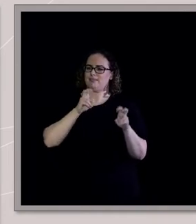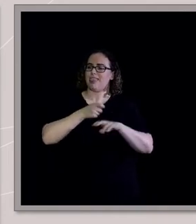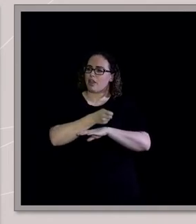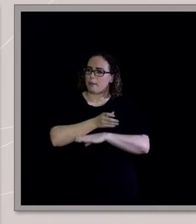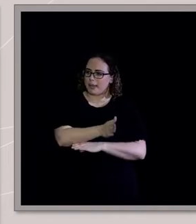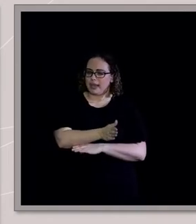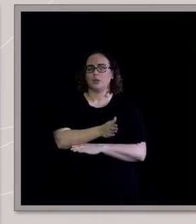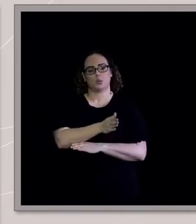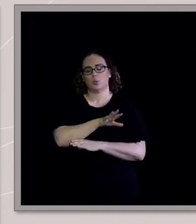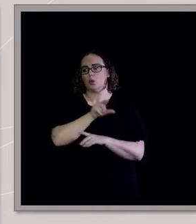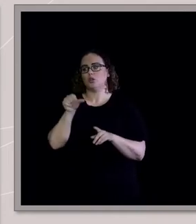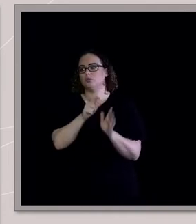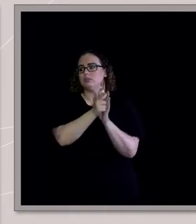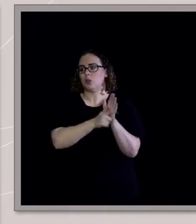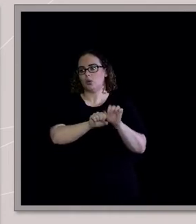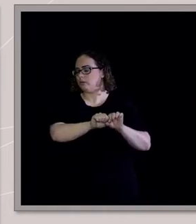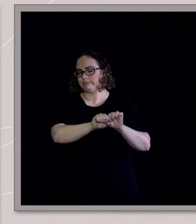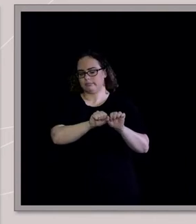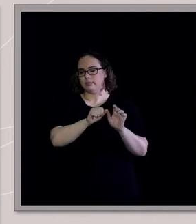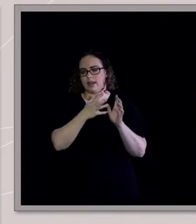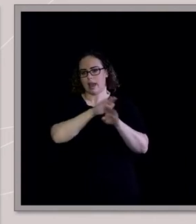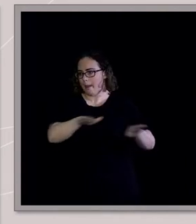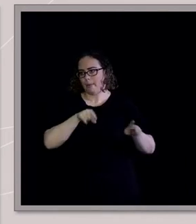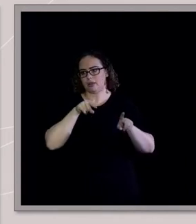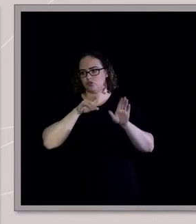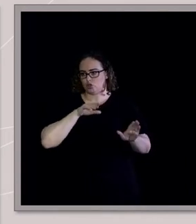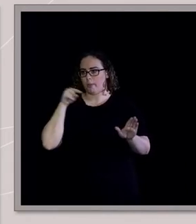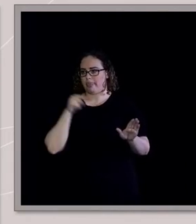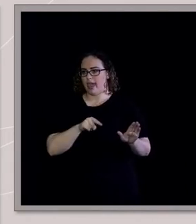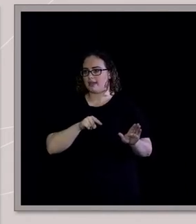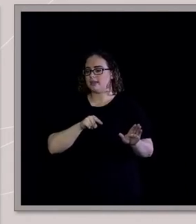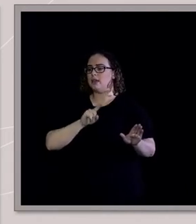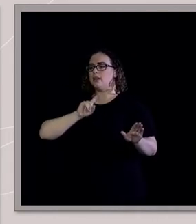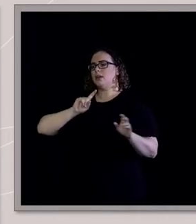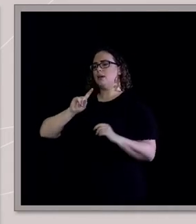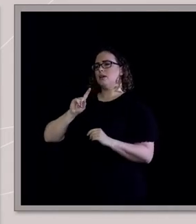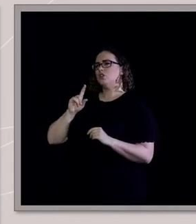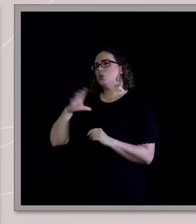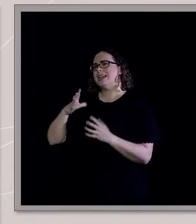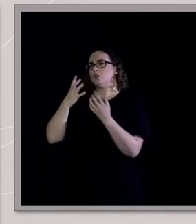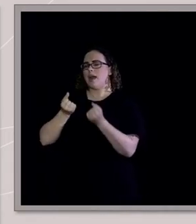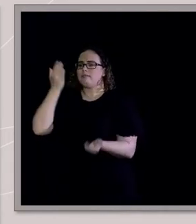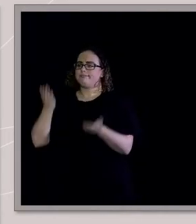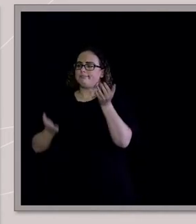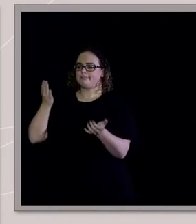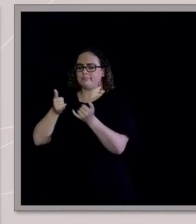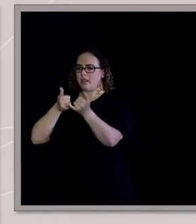it's, it's really important. And so, you know, there does have to be a line where it becomes like criminal activity,